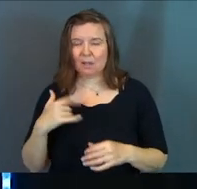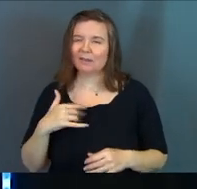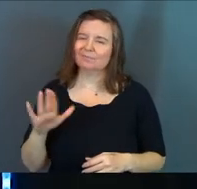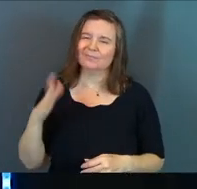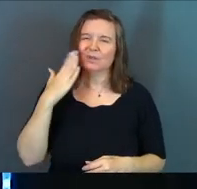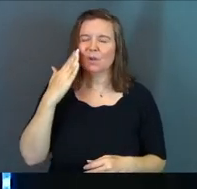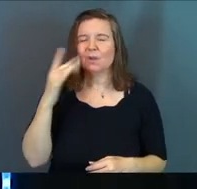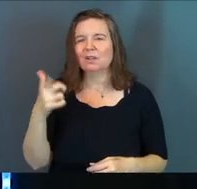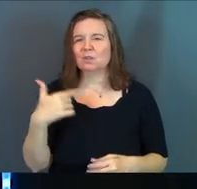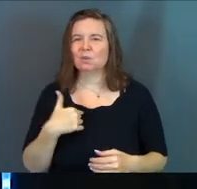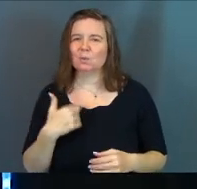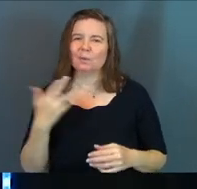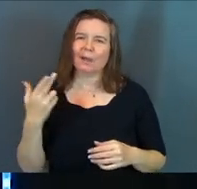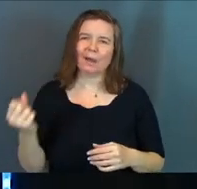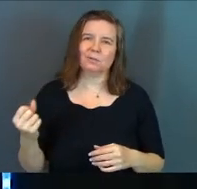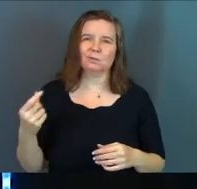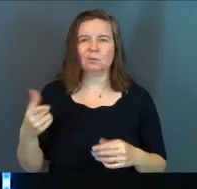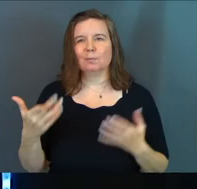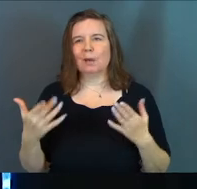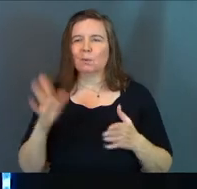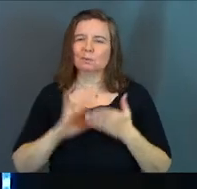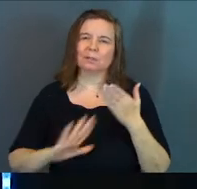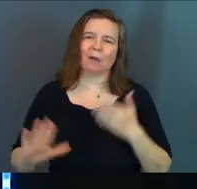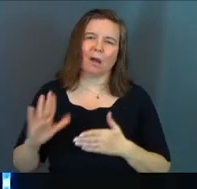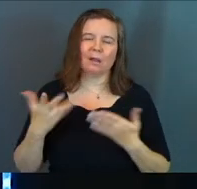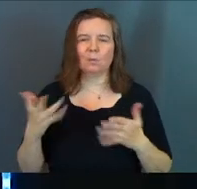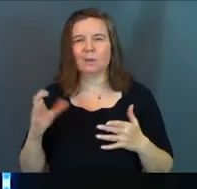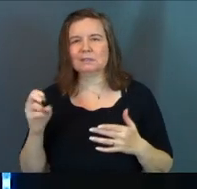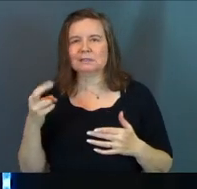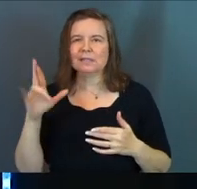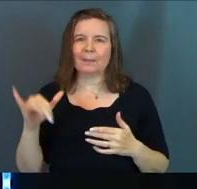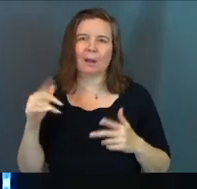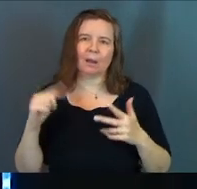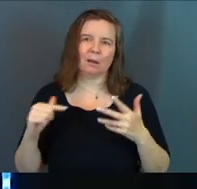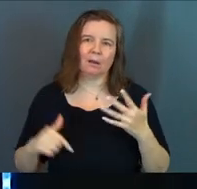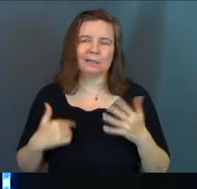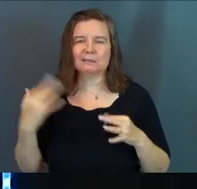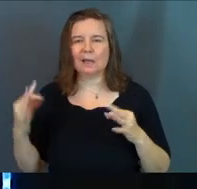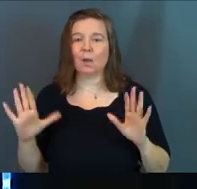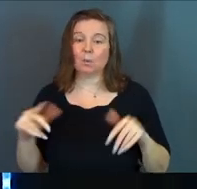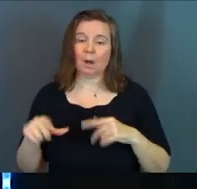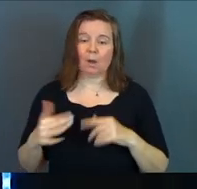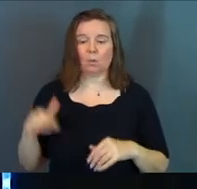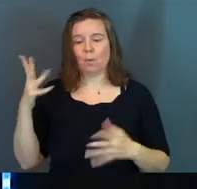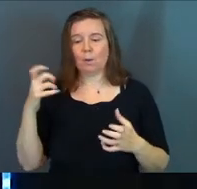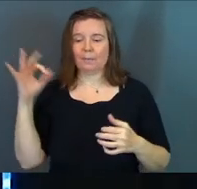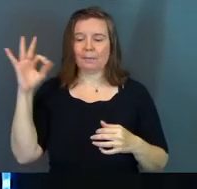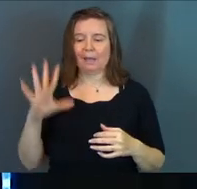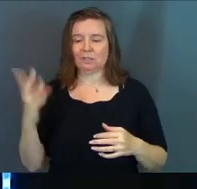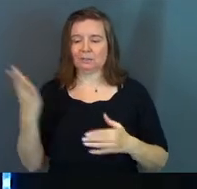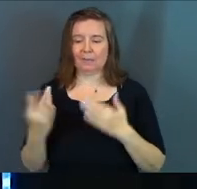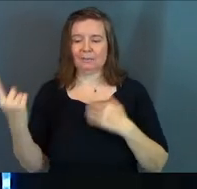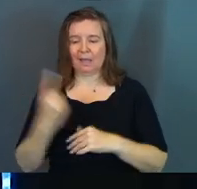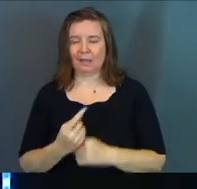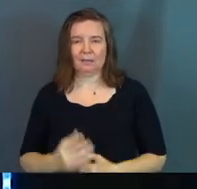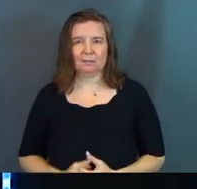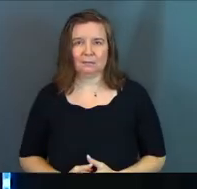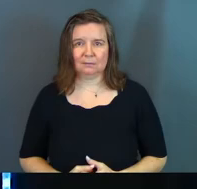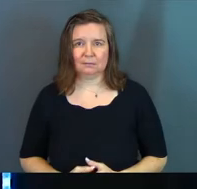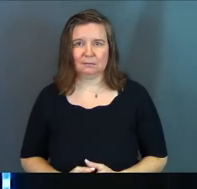they'll be like, you know what? like, you got to high school, dude, and you probably went to college, went to seminary, you know, and decided, like, when I grow up, I want to be a pastor someday.